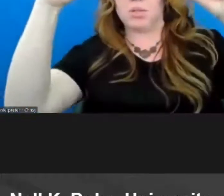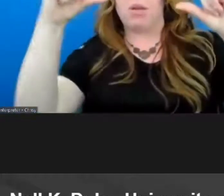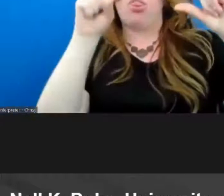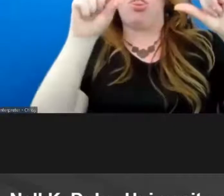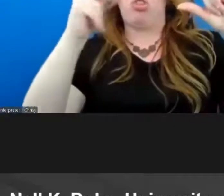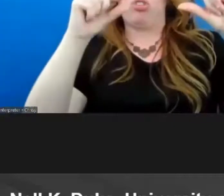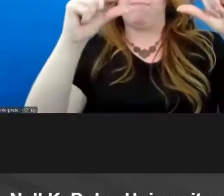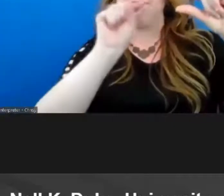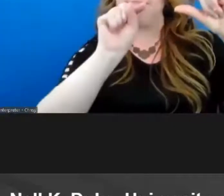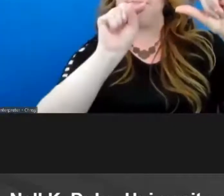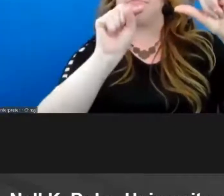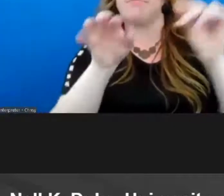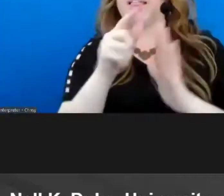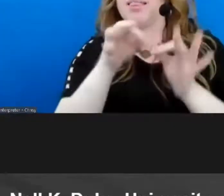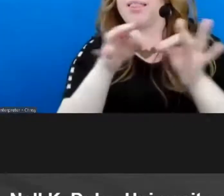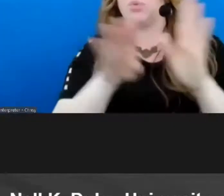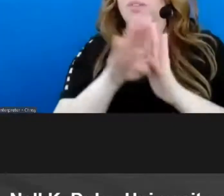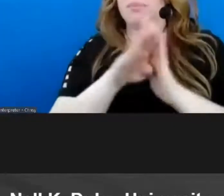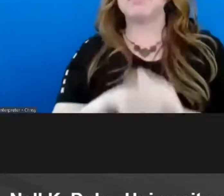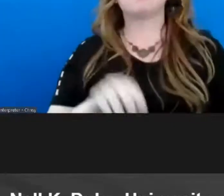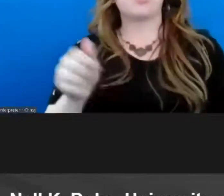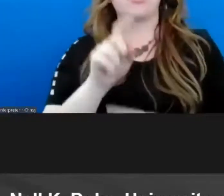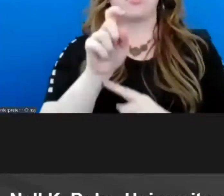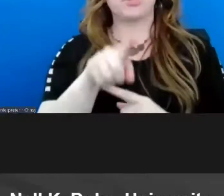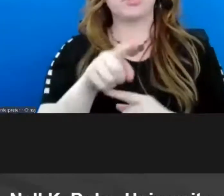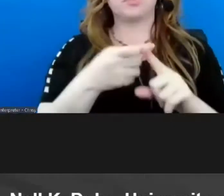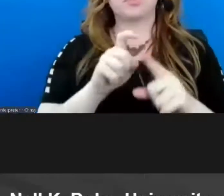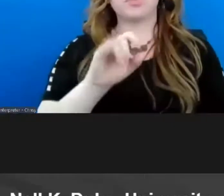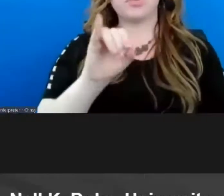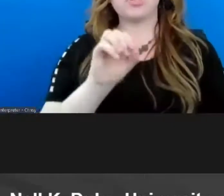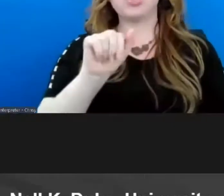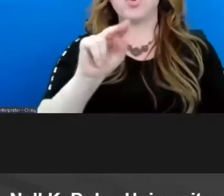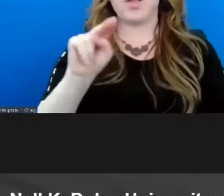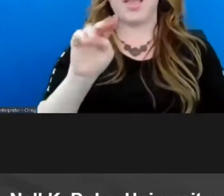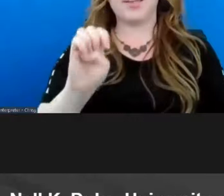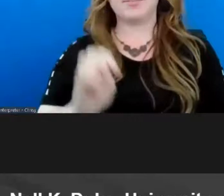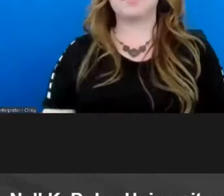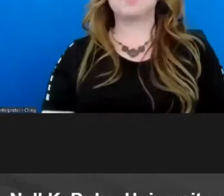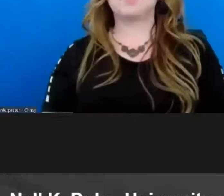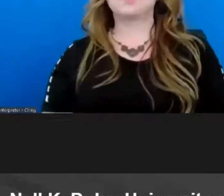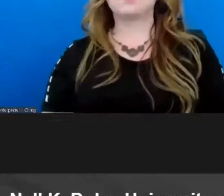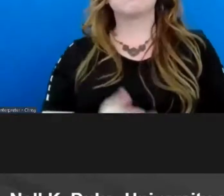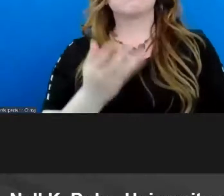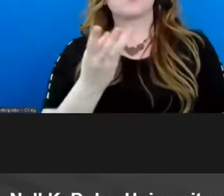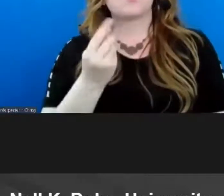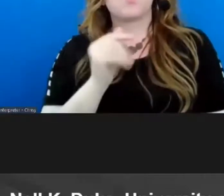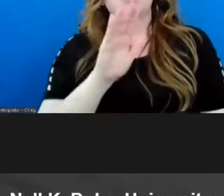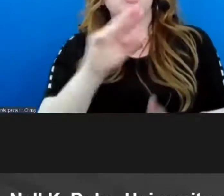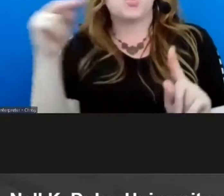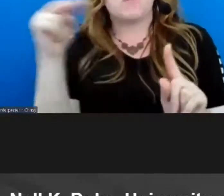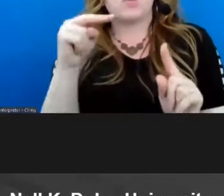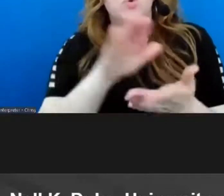we have another question from joanne what is your view of school districts